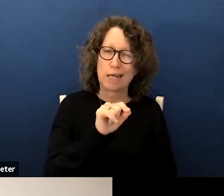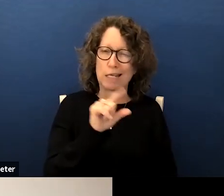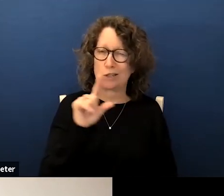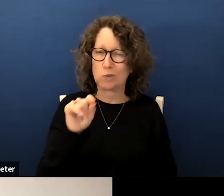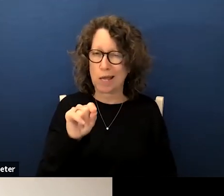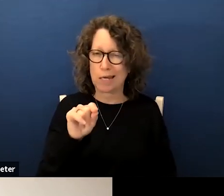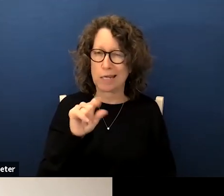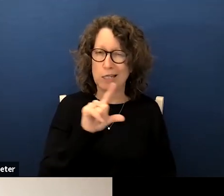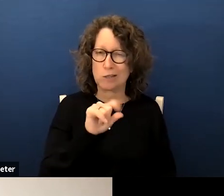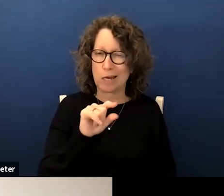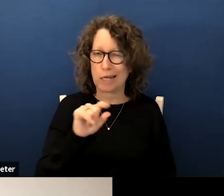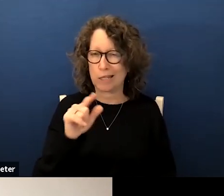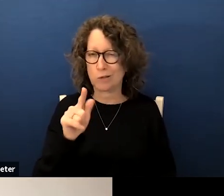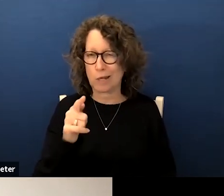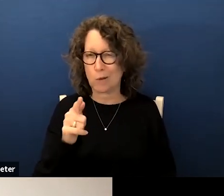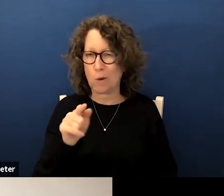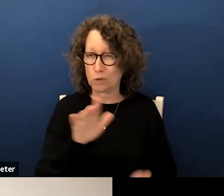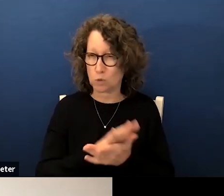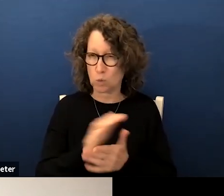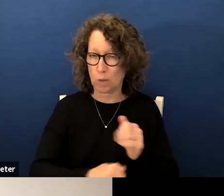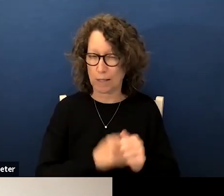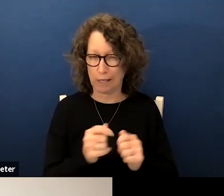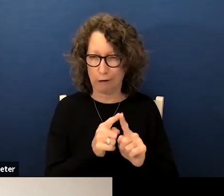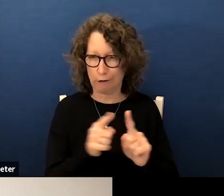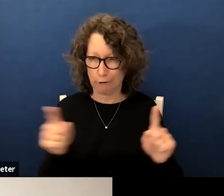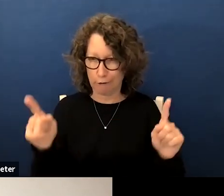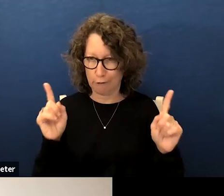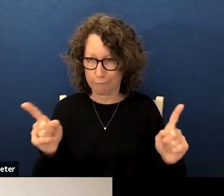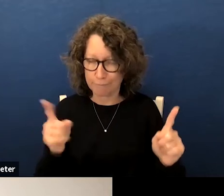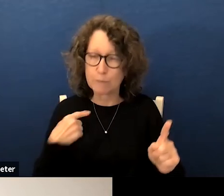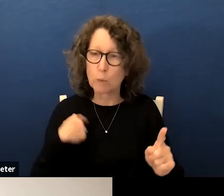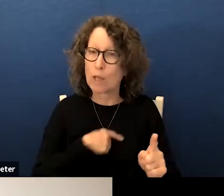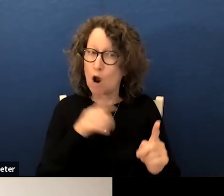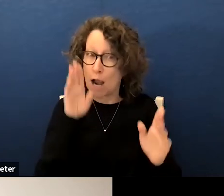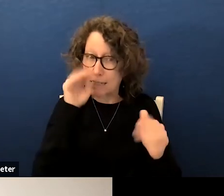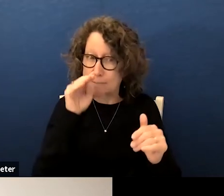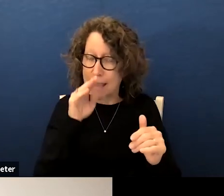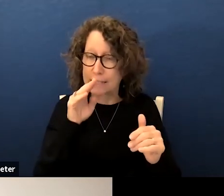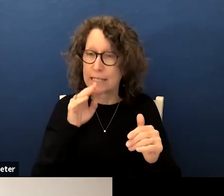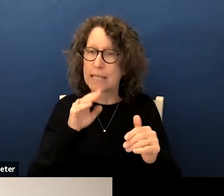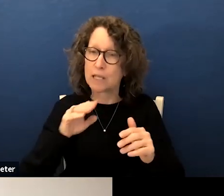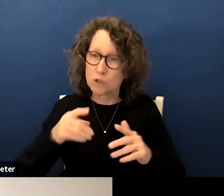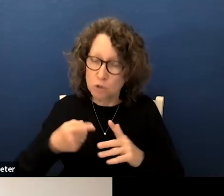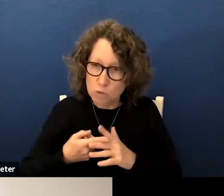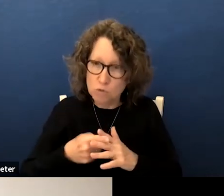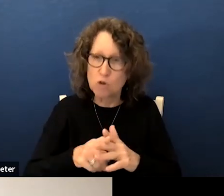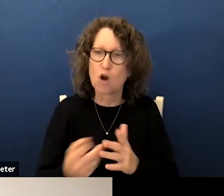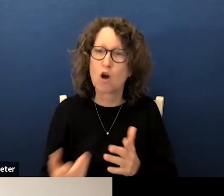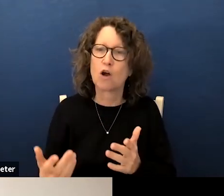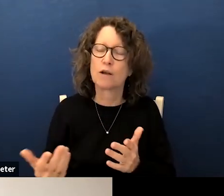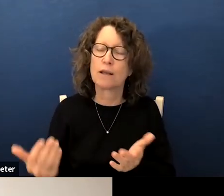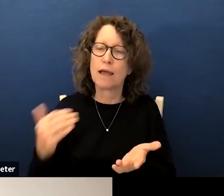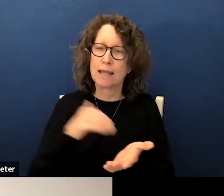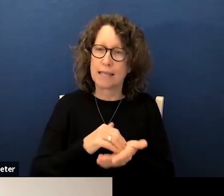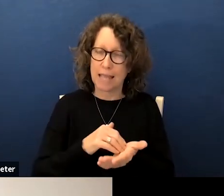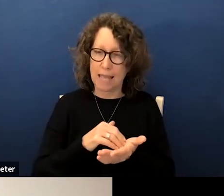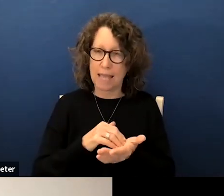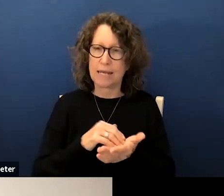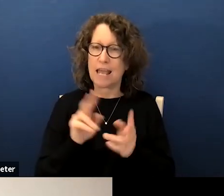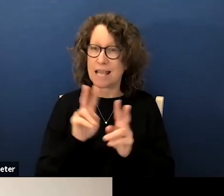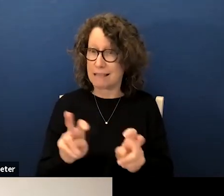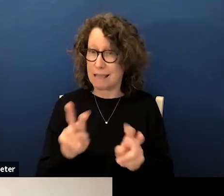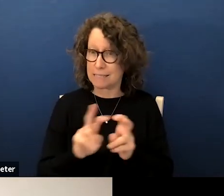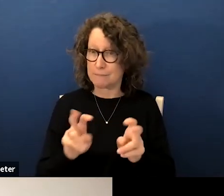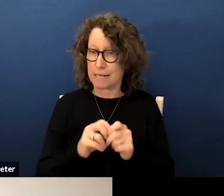2021 school year we are expecting to resume the casp administration of the assessment